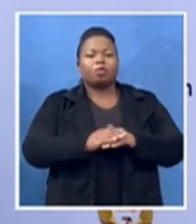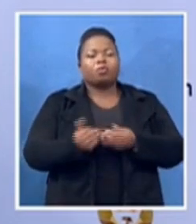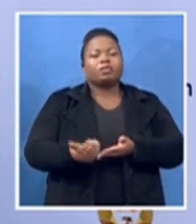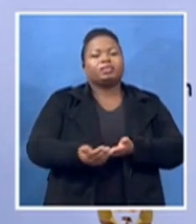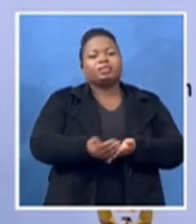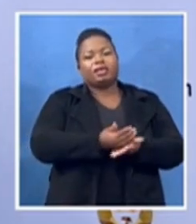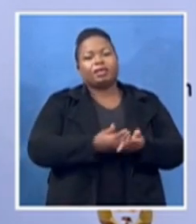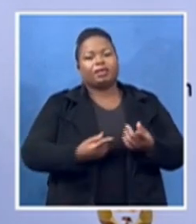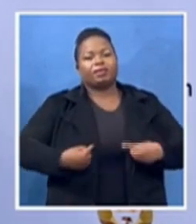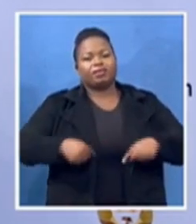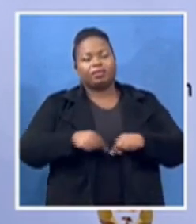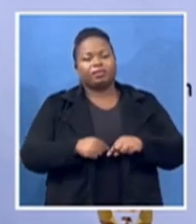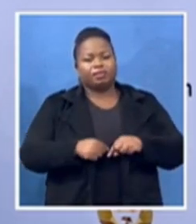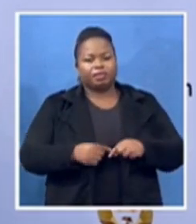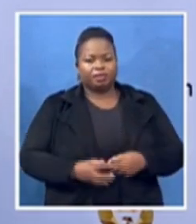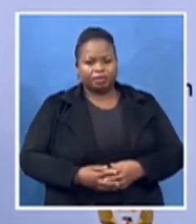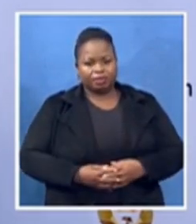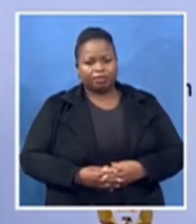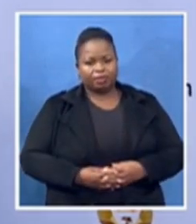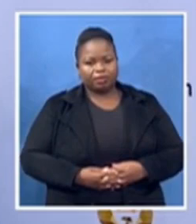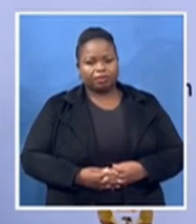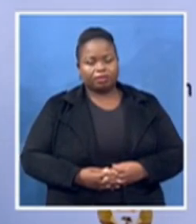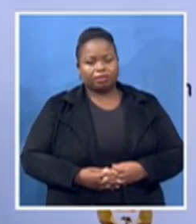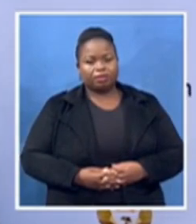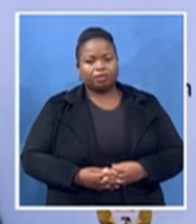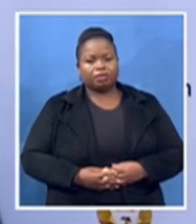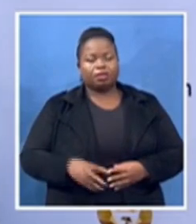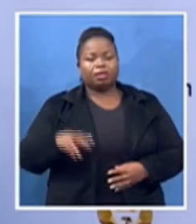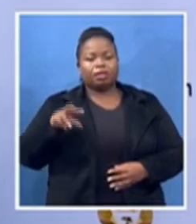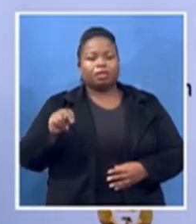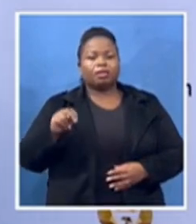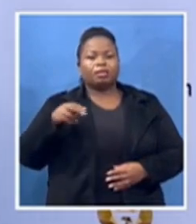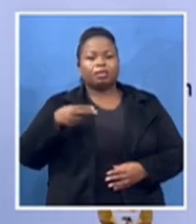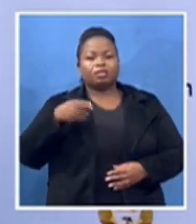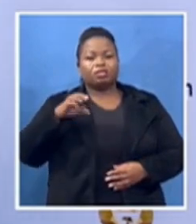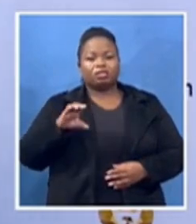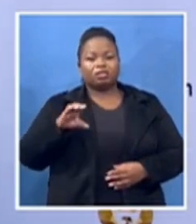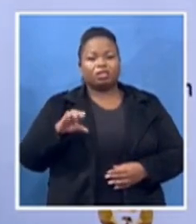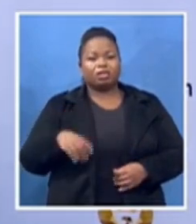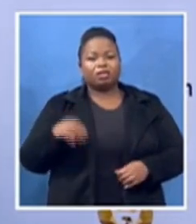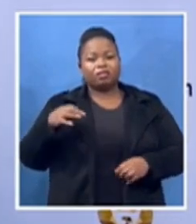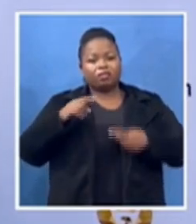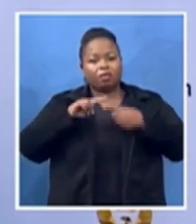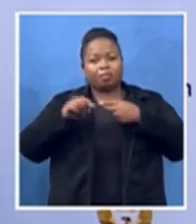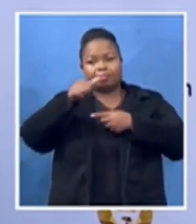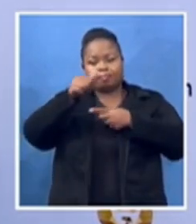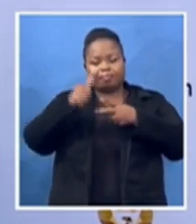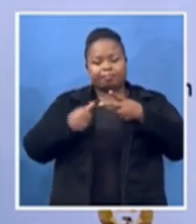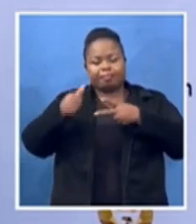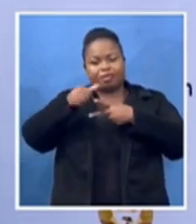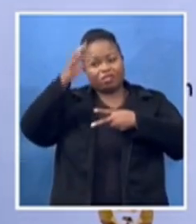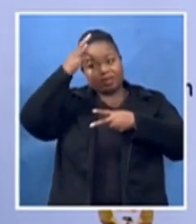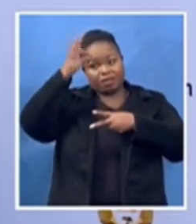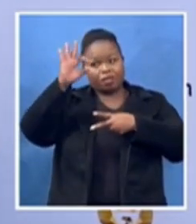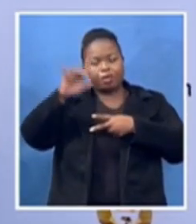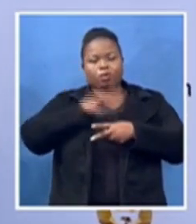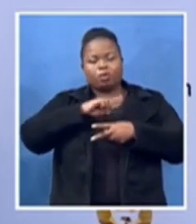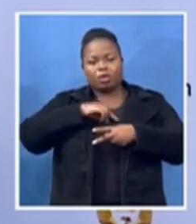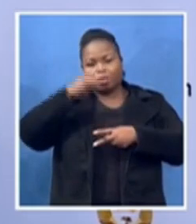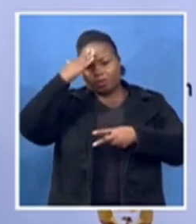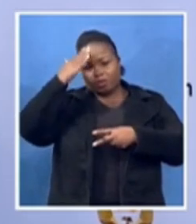NHCS government agency operate within the realization that working together we can do more